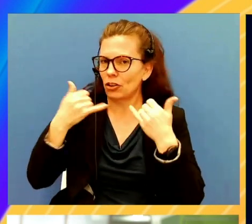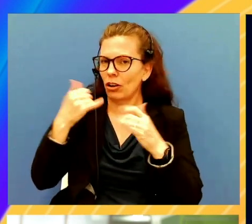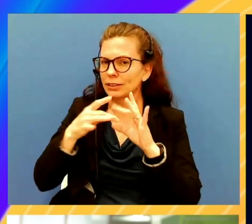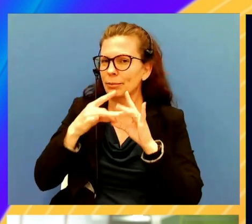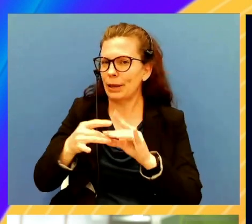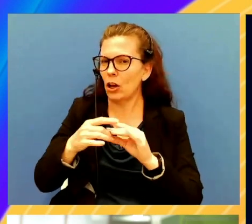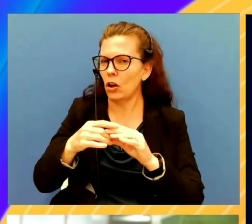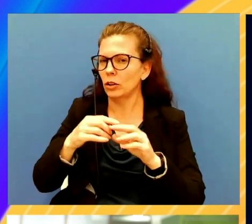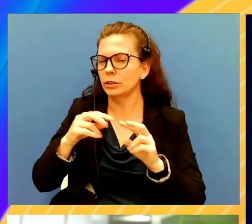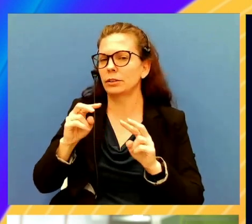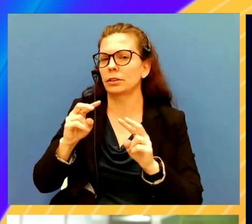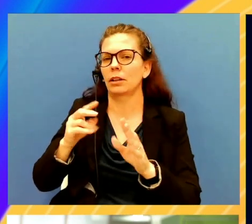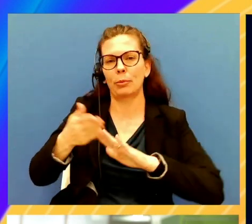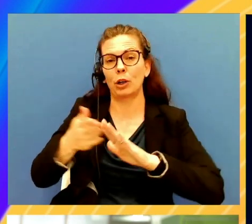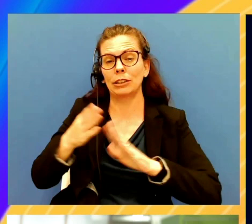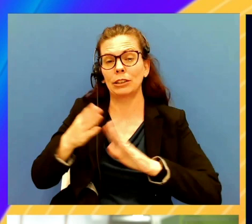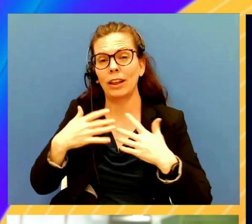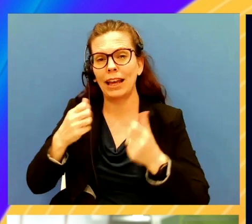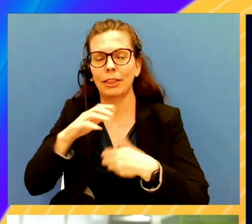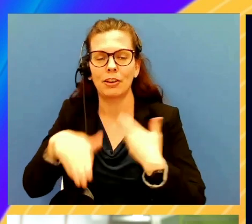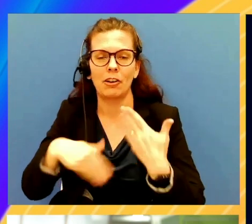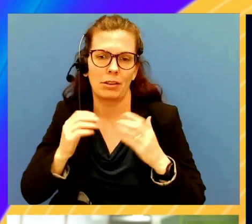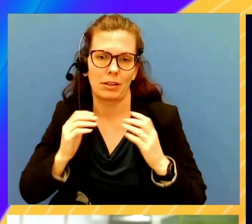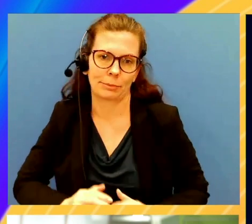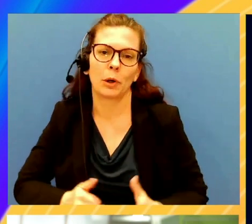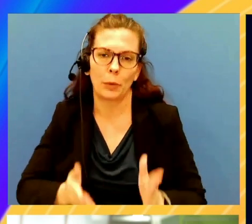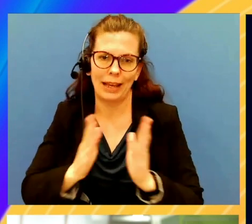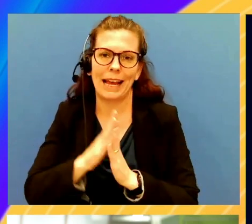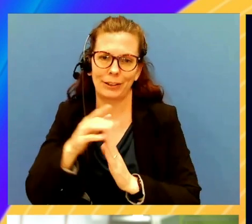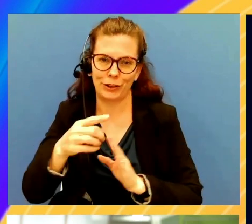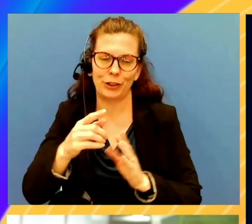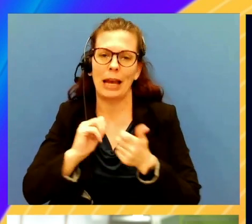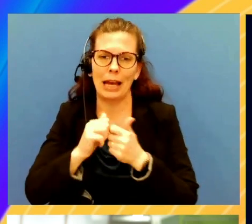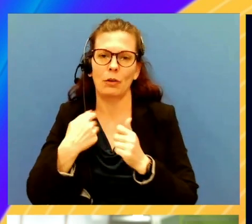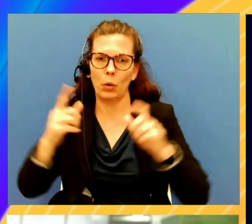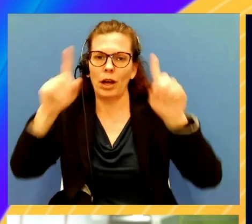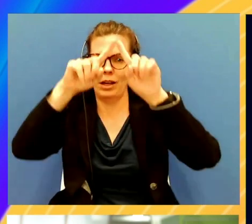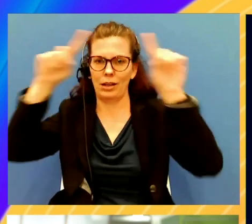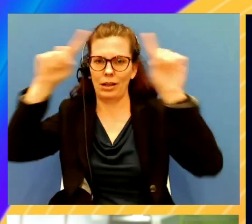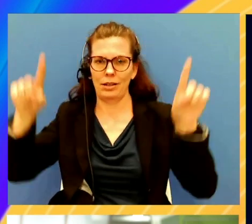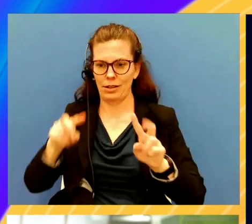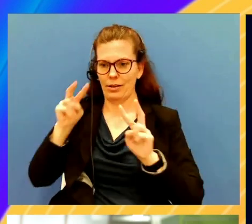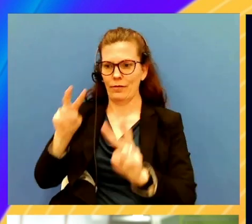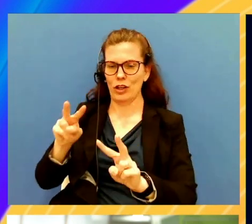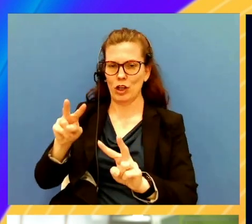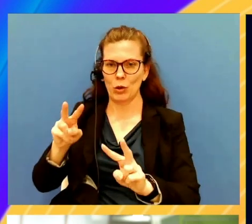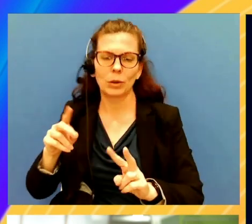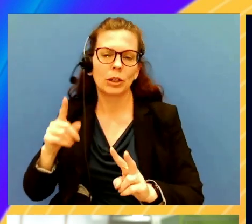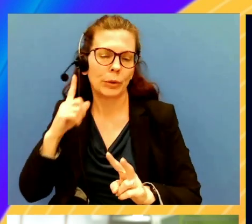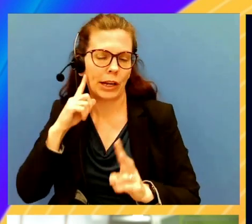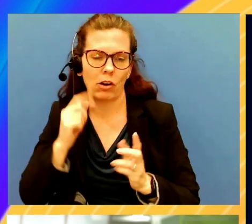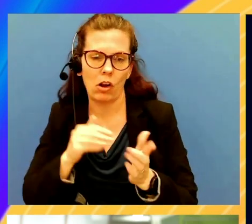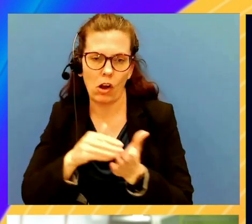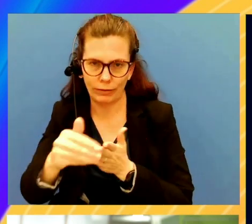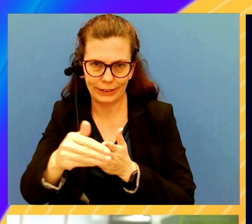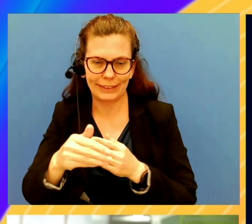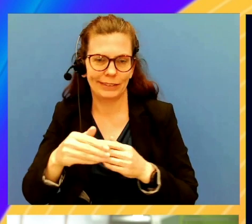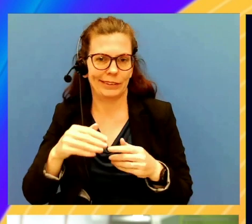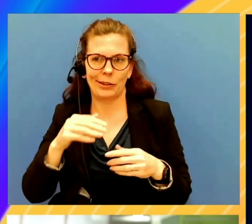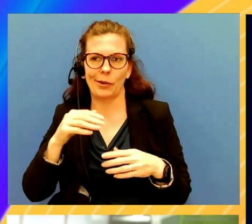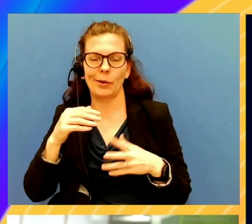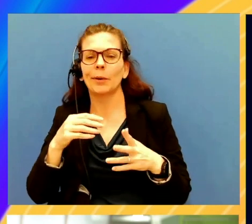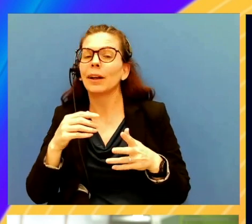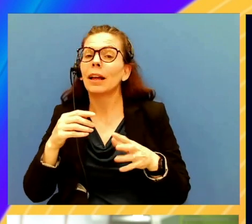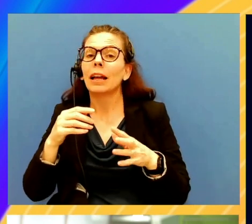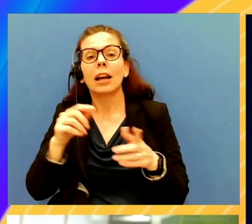every customer is going to ask you about building that single pane of glass, right? You can't get off a call without hearing that at least once. Yes. You're also